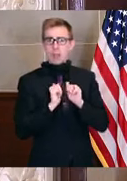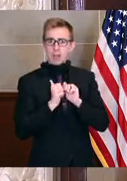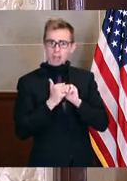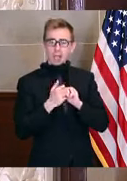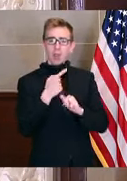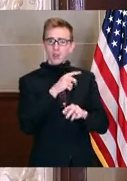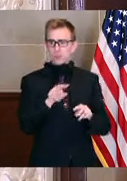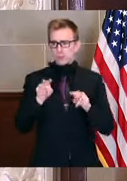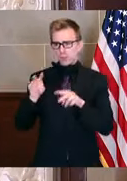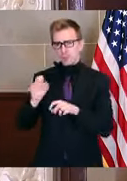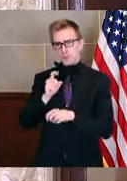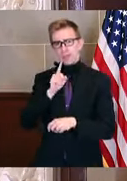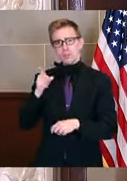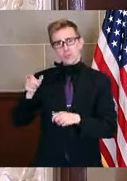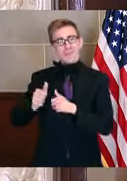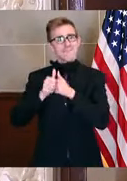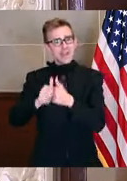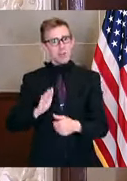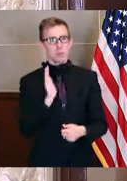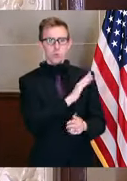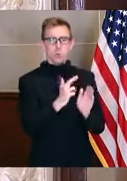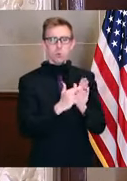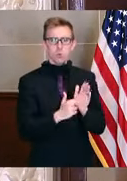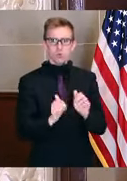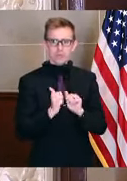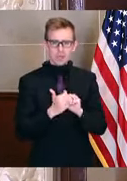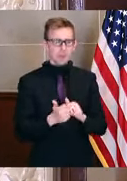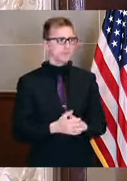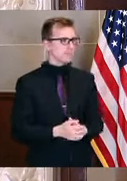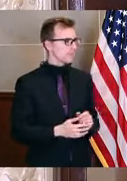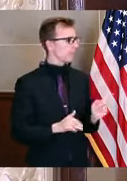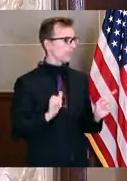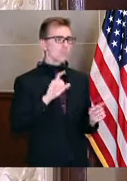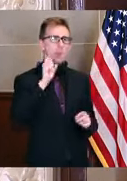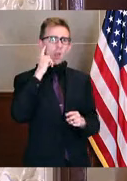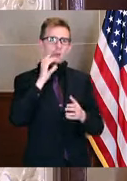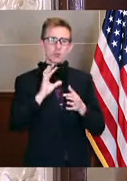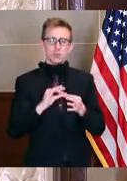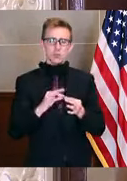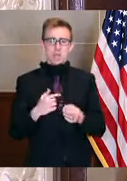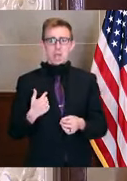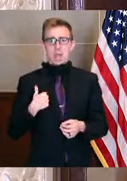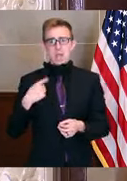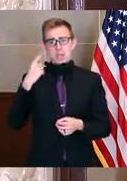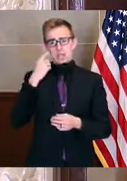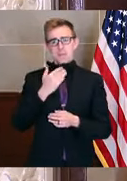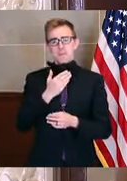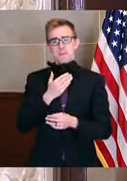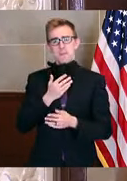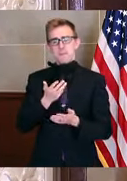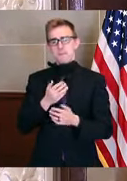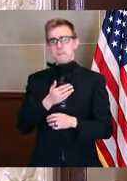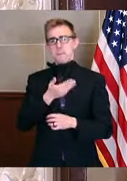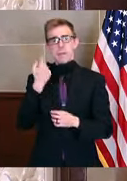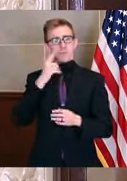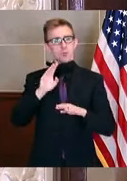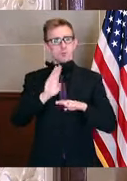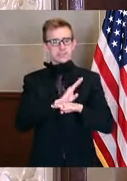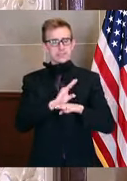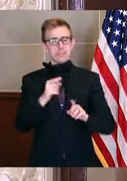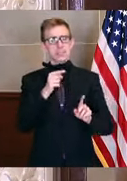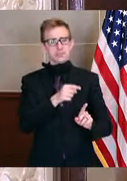you ensure that they're going to follow your rules? Well, I think as the governor has said, I think it's in the best interest of businesses